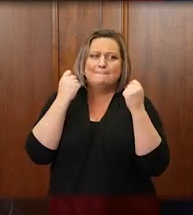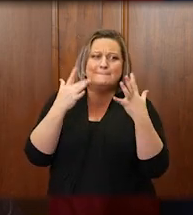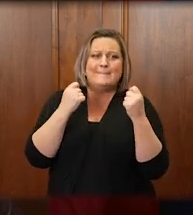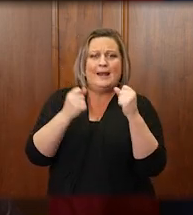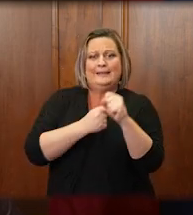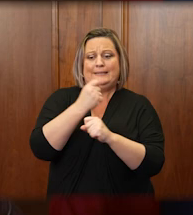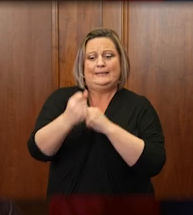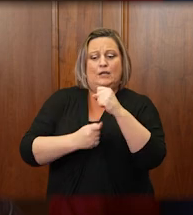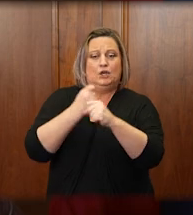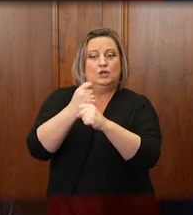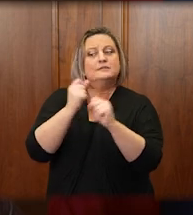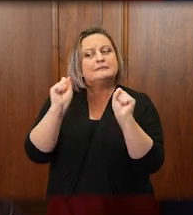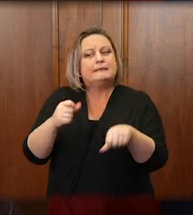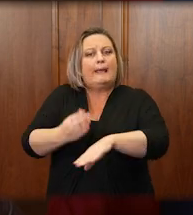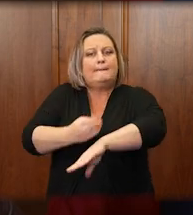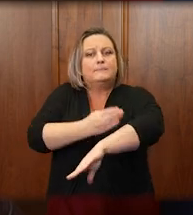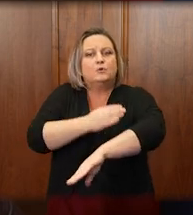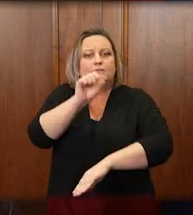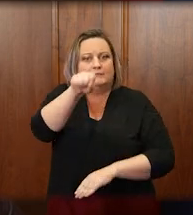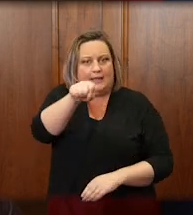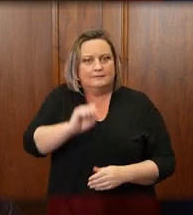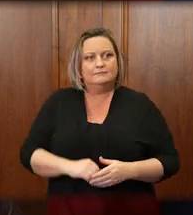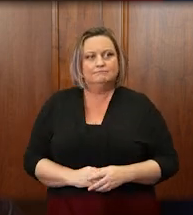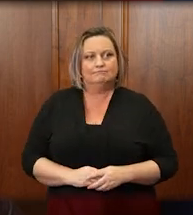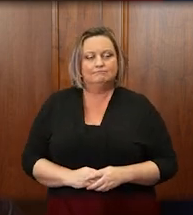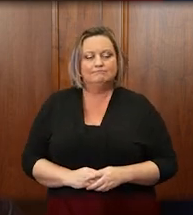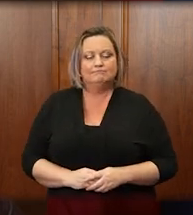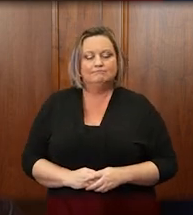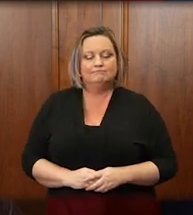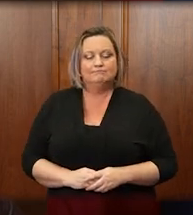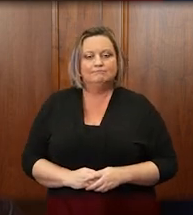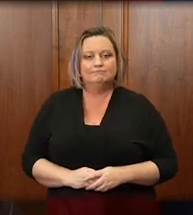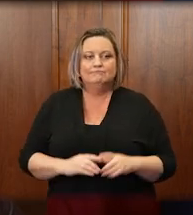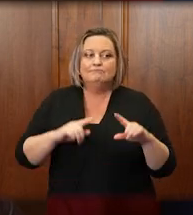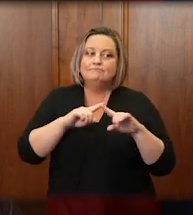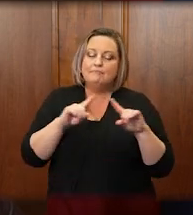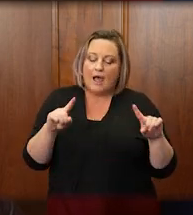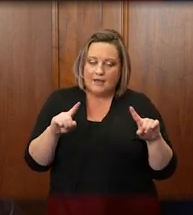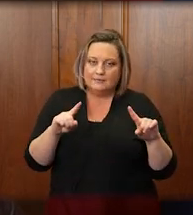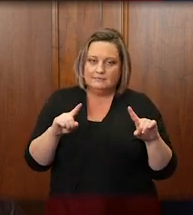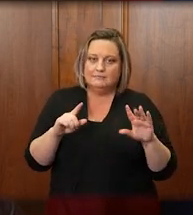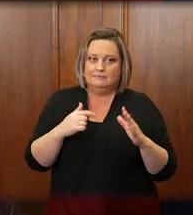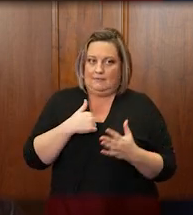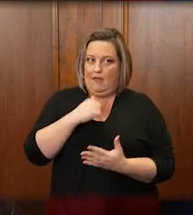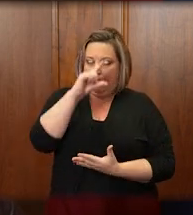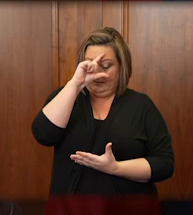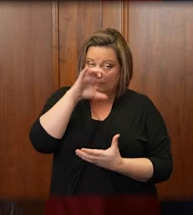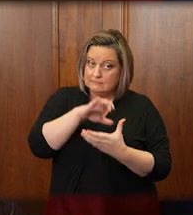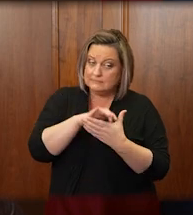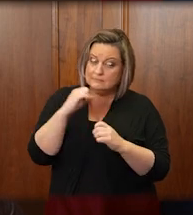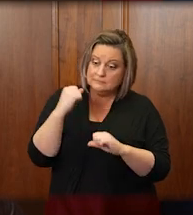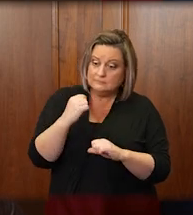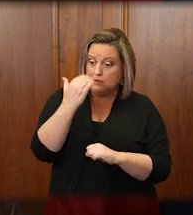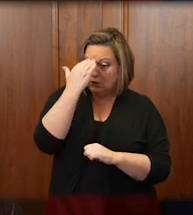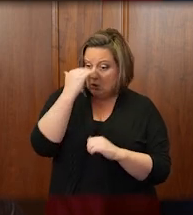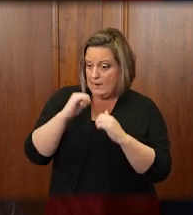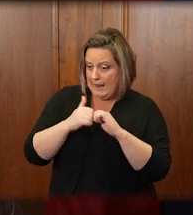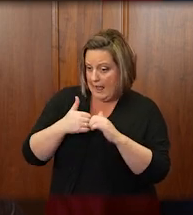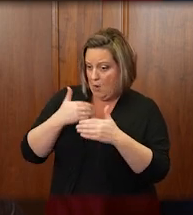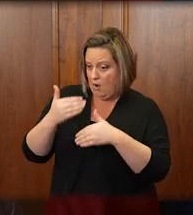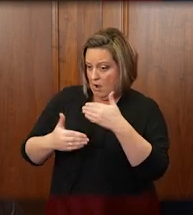can always be improved. I'll grant you that. But I can't help but believe that knowing how it does operate